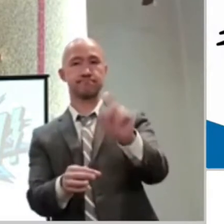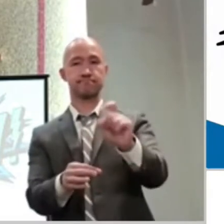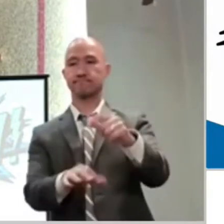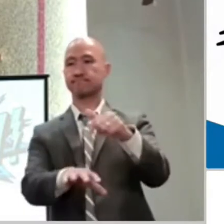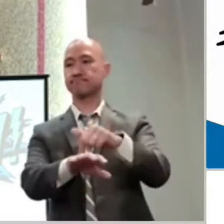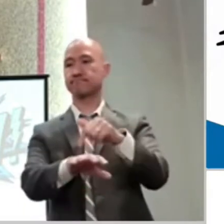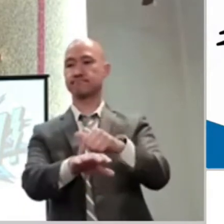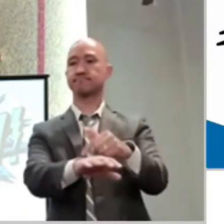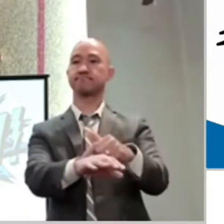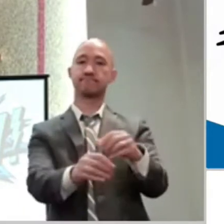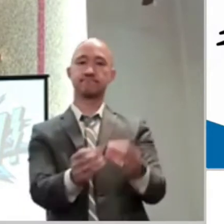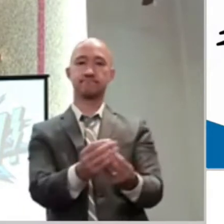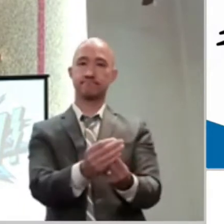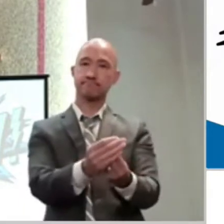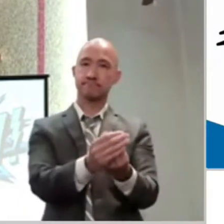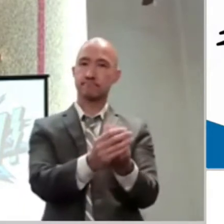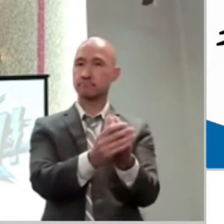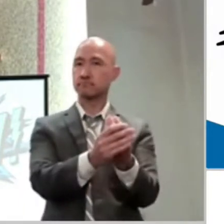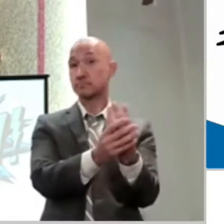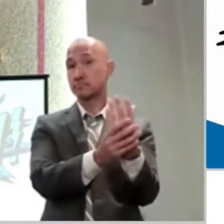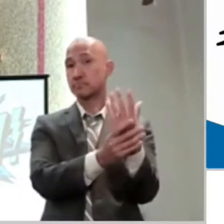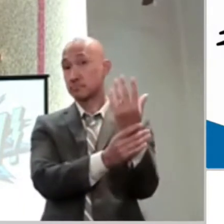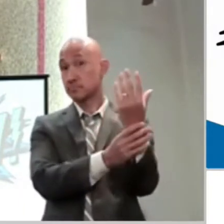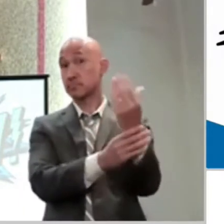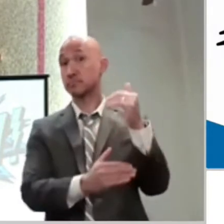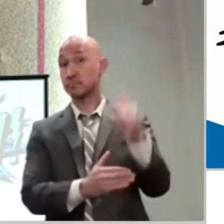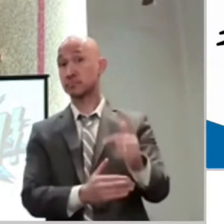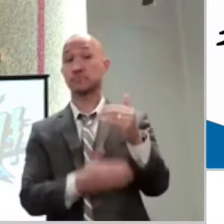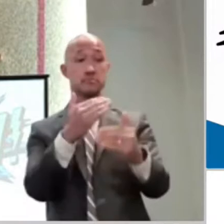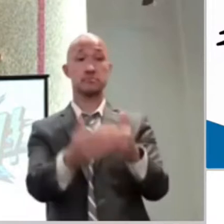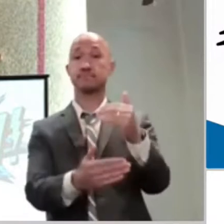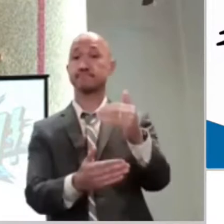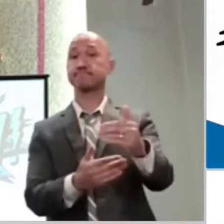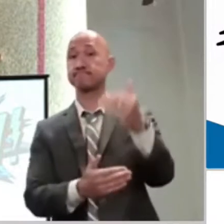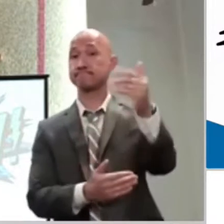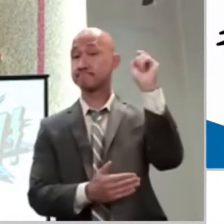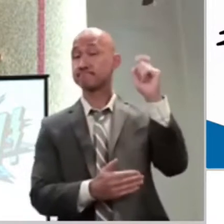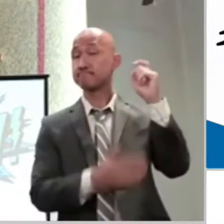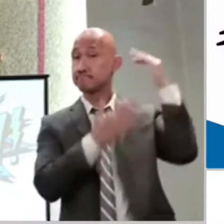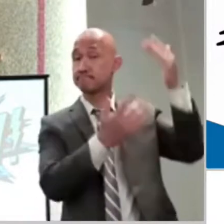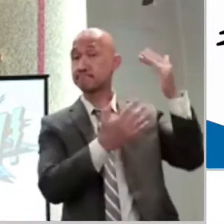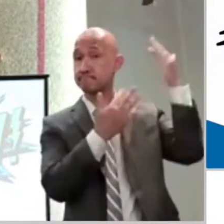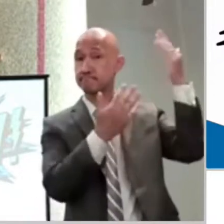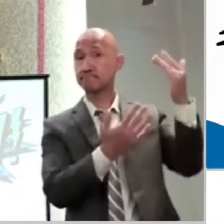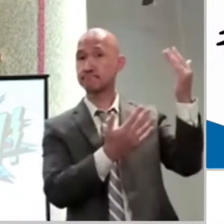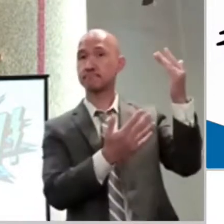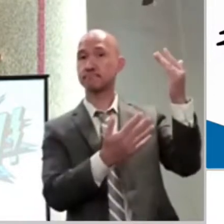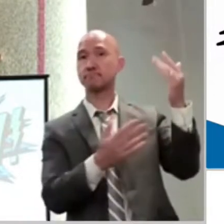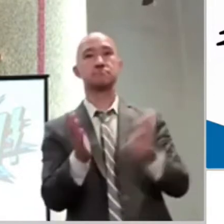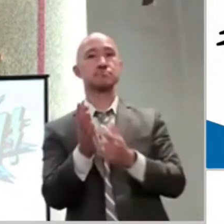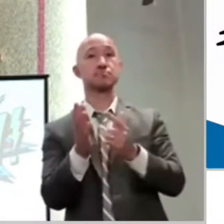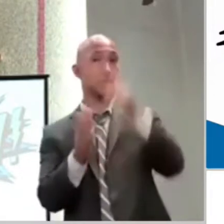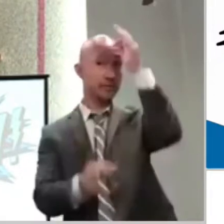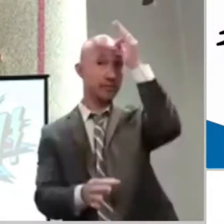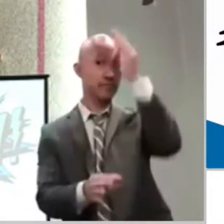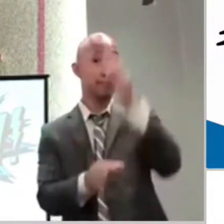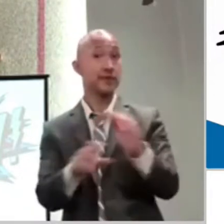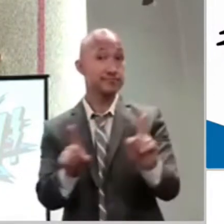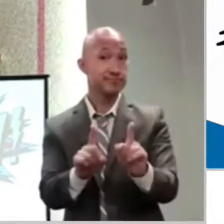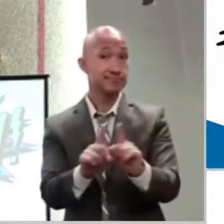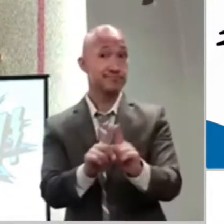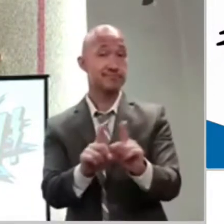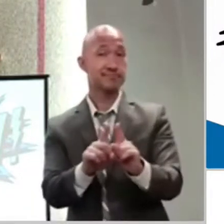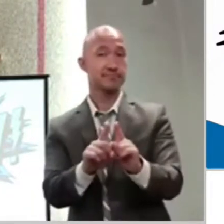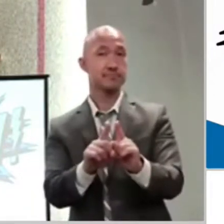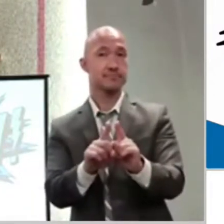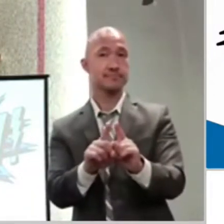apple tree for not giving apples, right? You have to be patient and wait till it grows. Your faith also won't go from zero